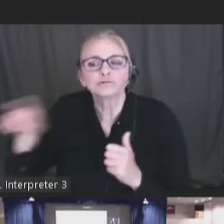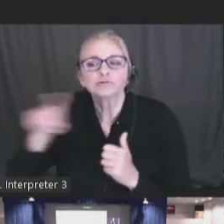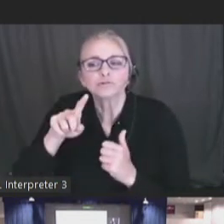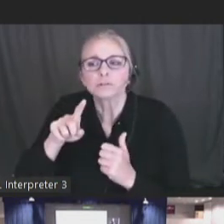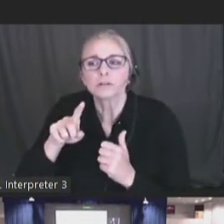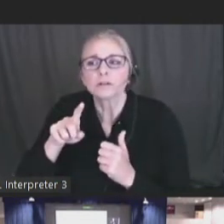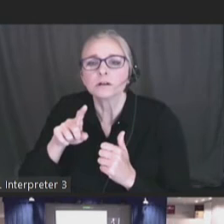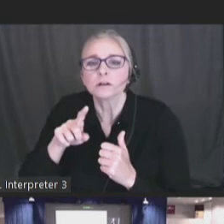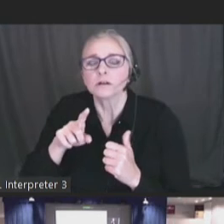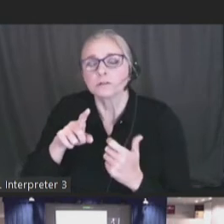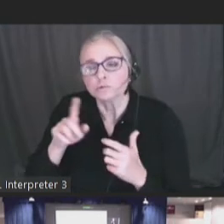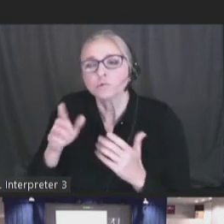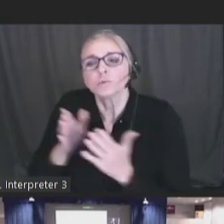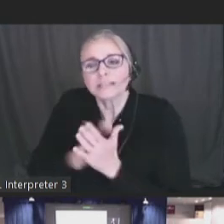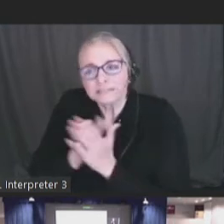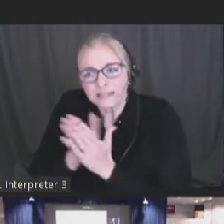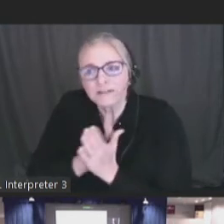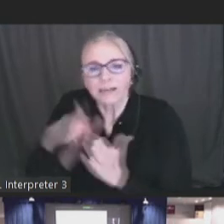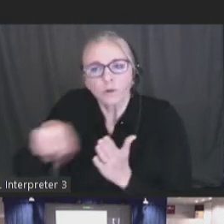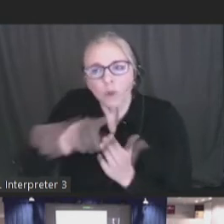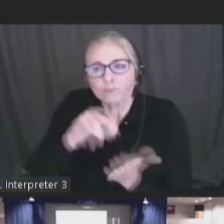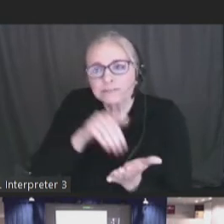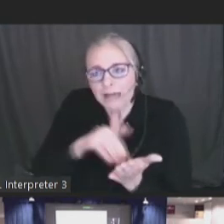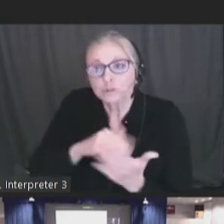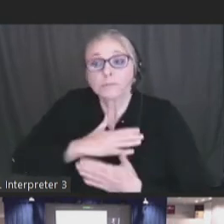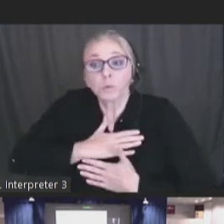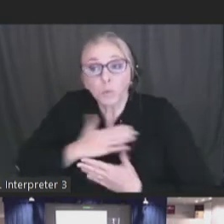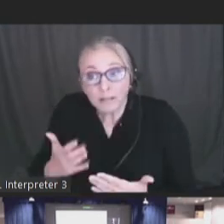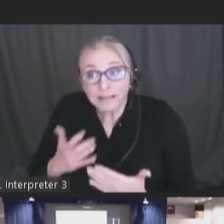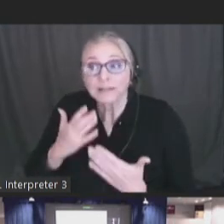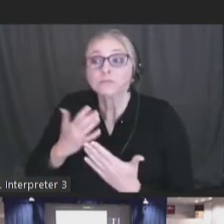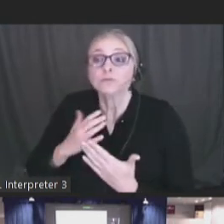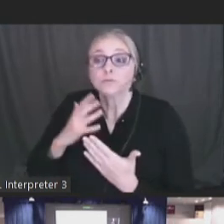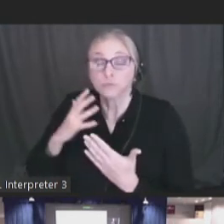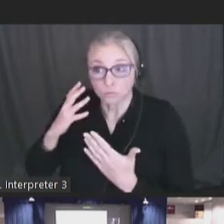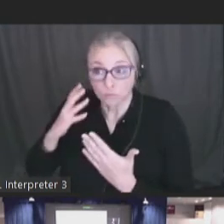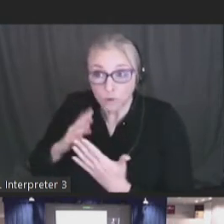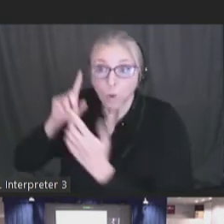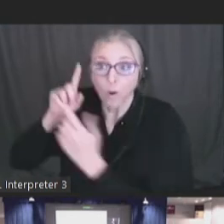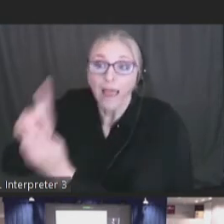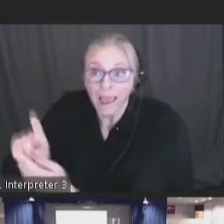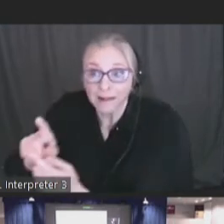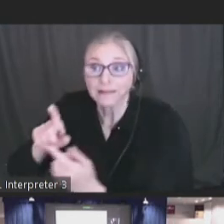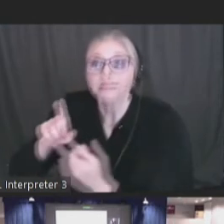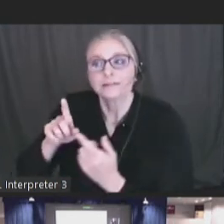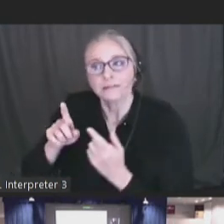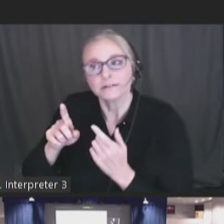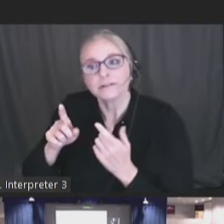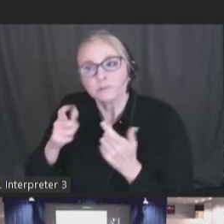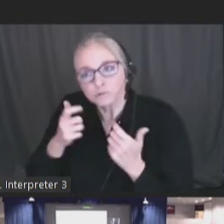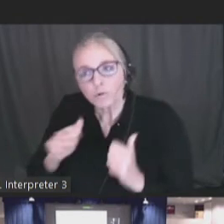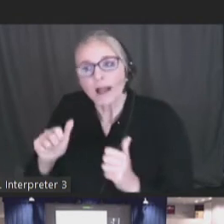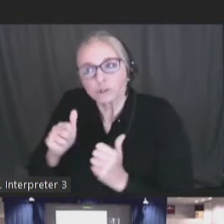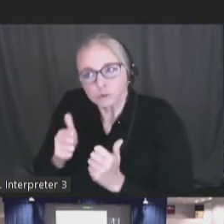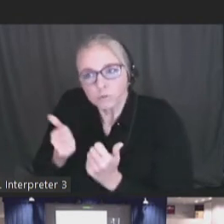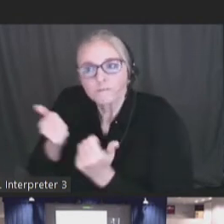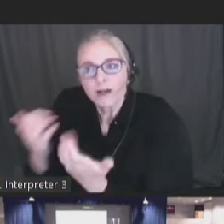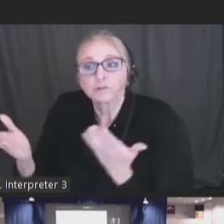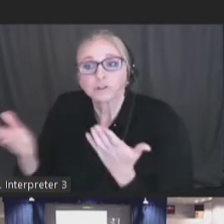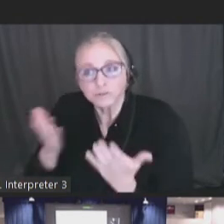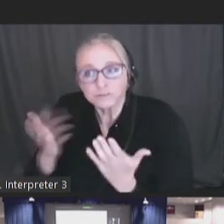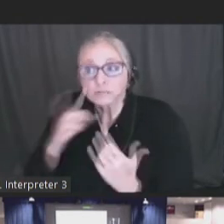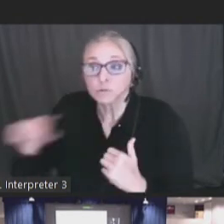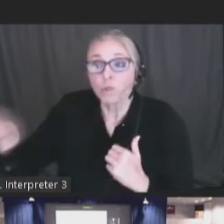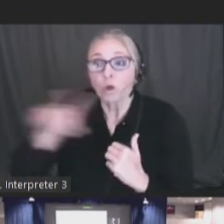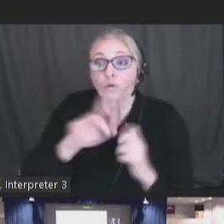to give them the incentive to be willing to go out of, I'd say out of their way, but be willing to provide these services to